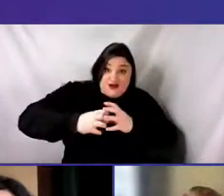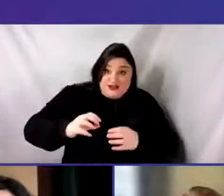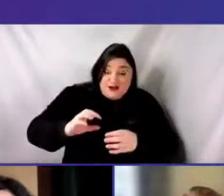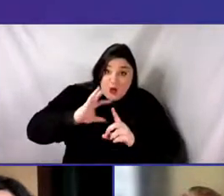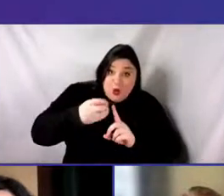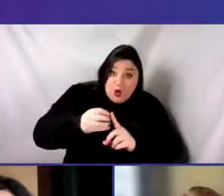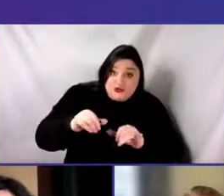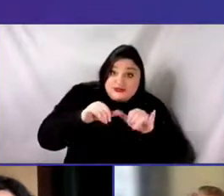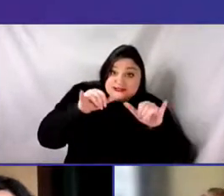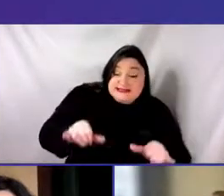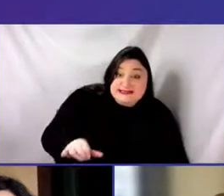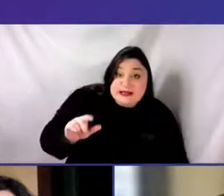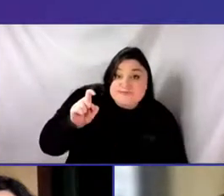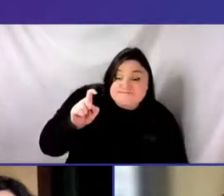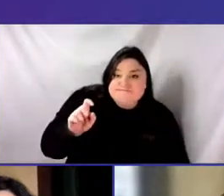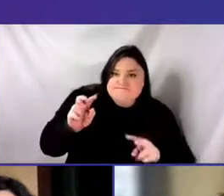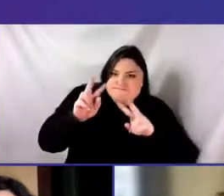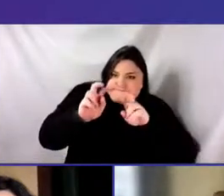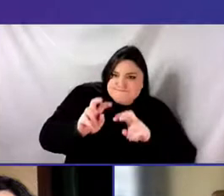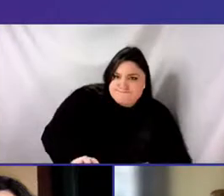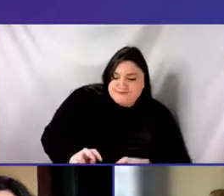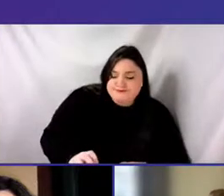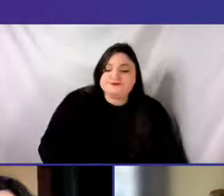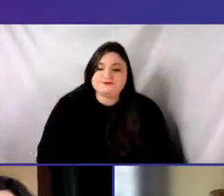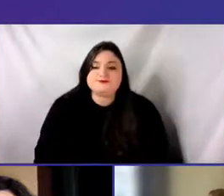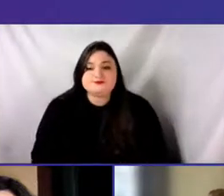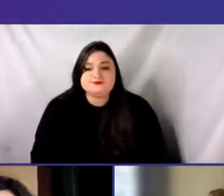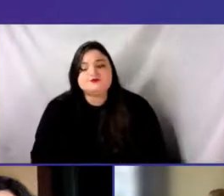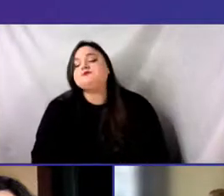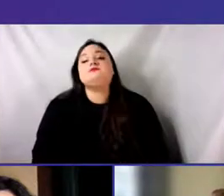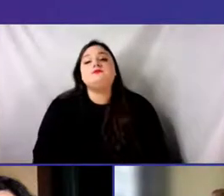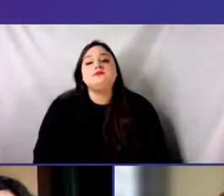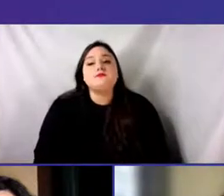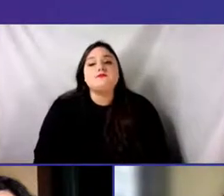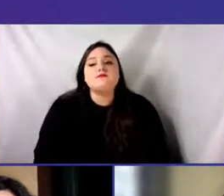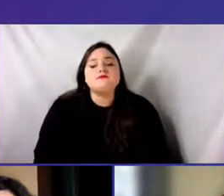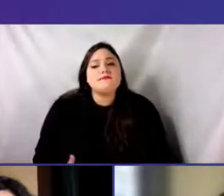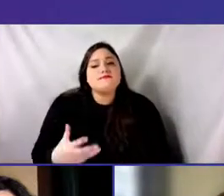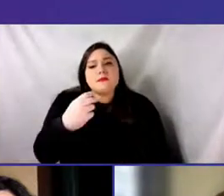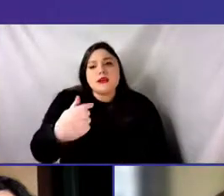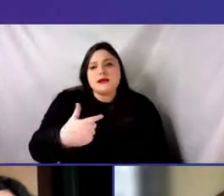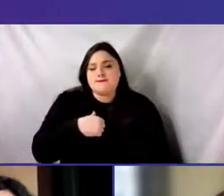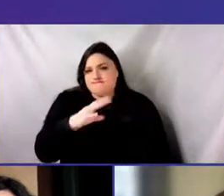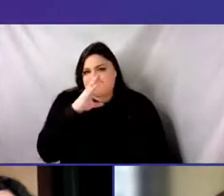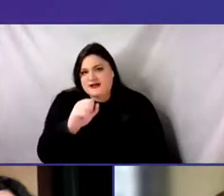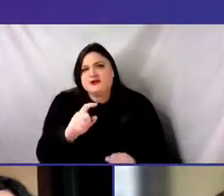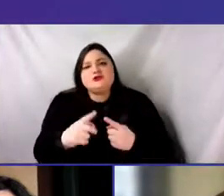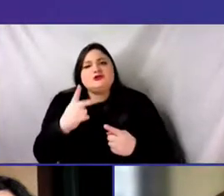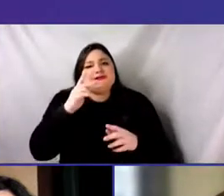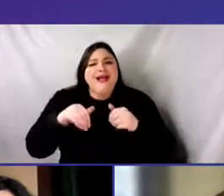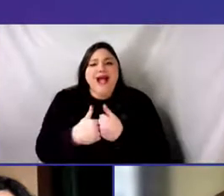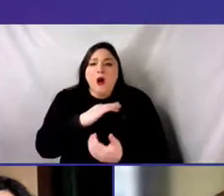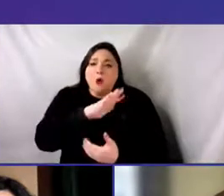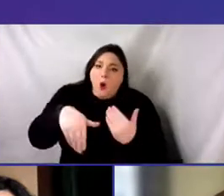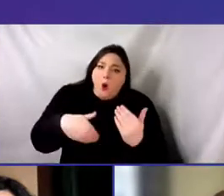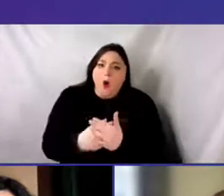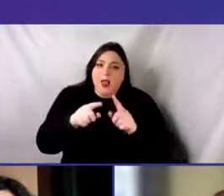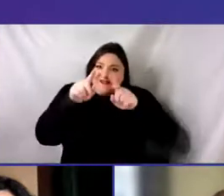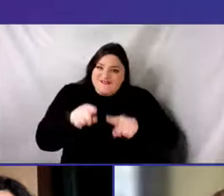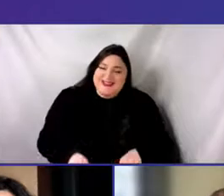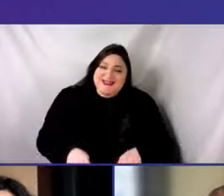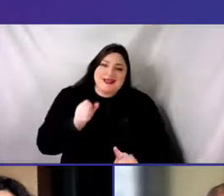And finally, what all of this might mean in terms of gender and sexuality representation.